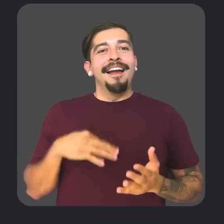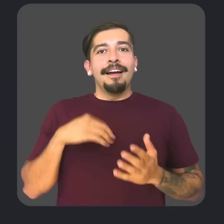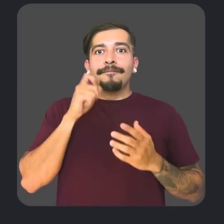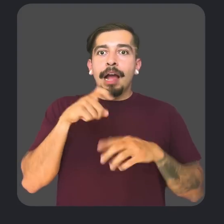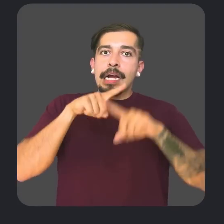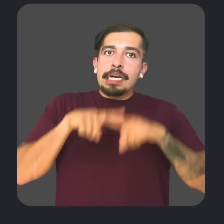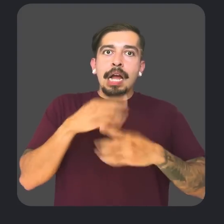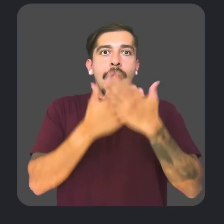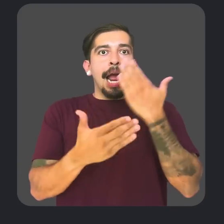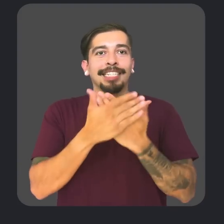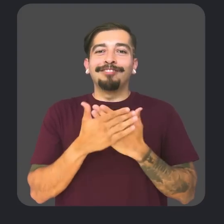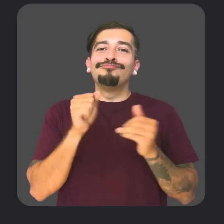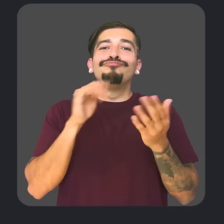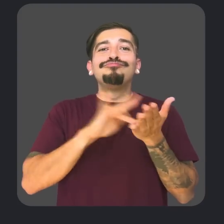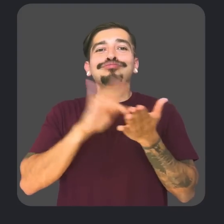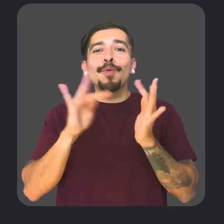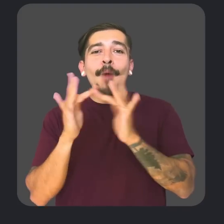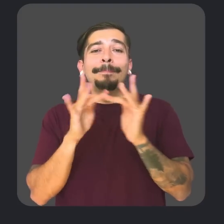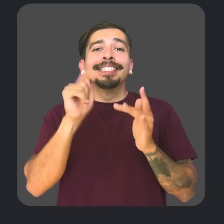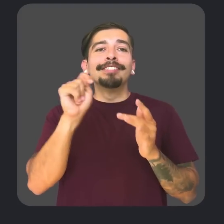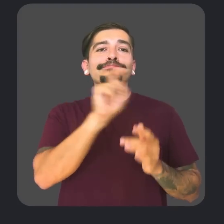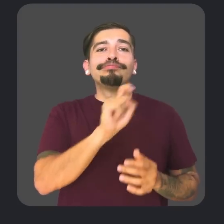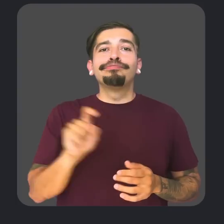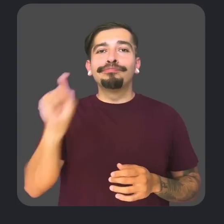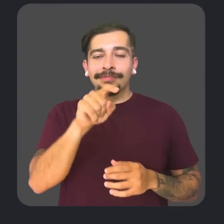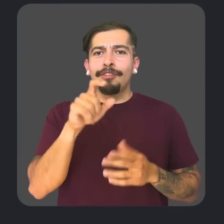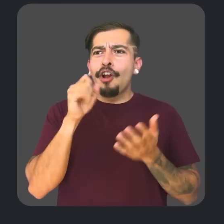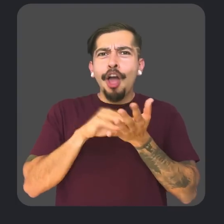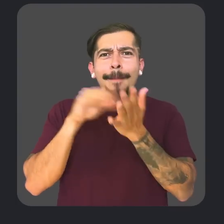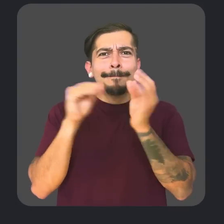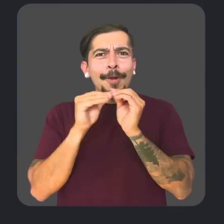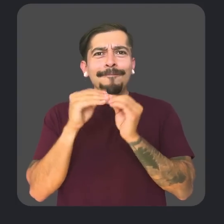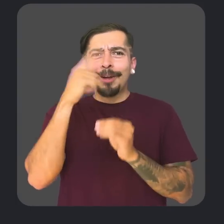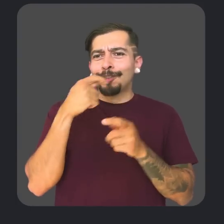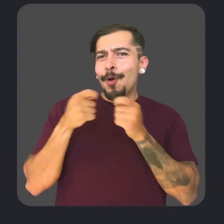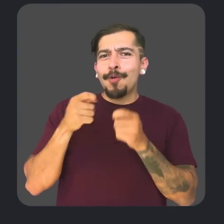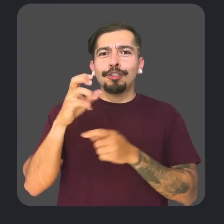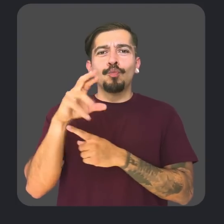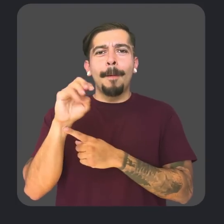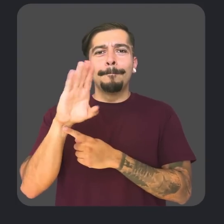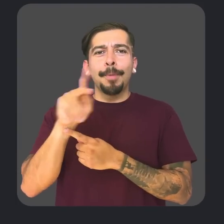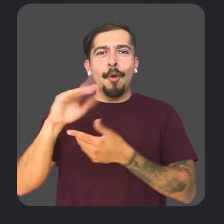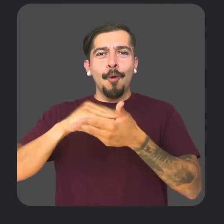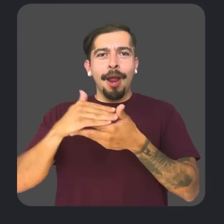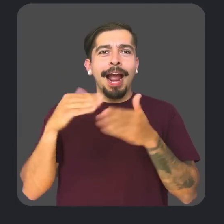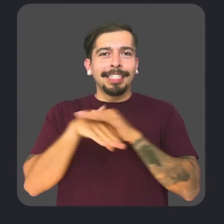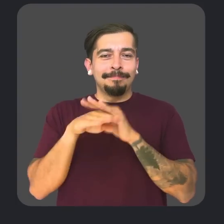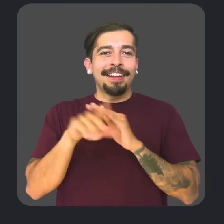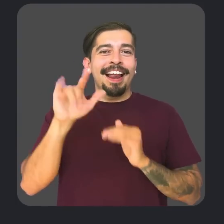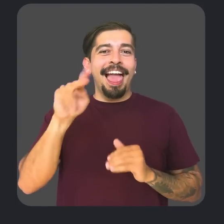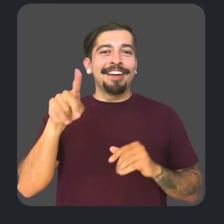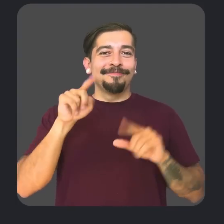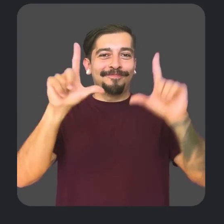experience hands-free web browsing and text selection. You can learn more about face control and Chromebook accessibility in a blog article